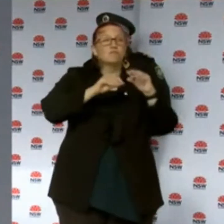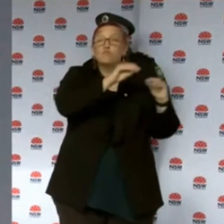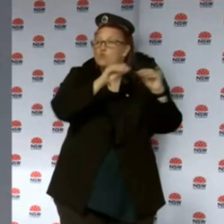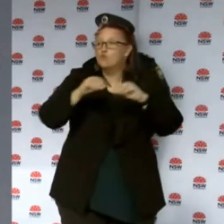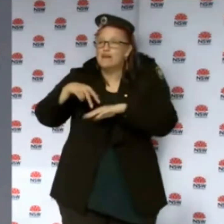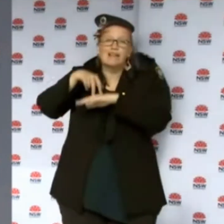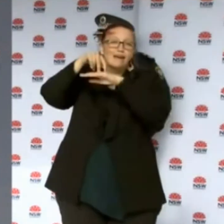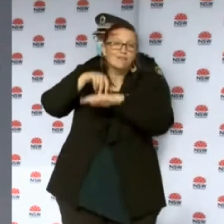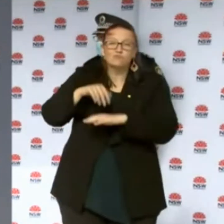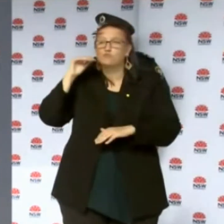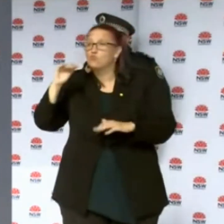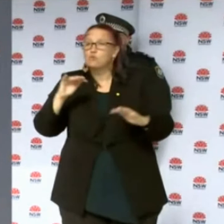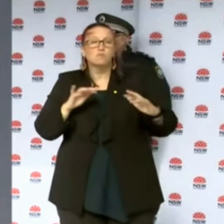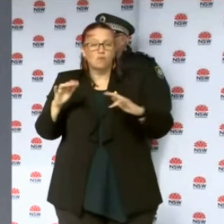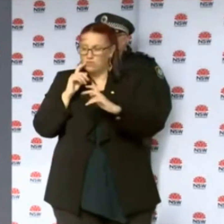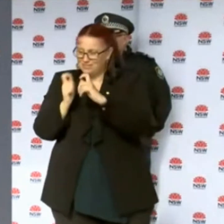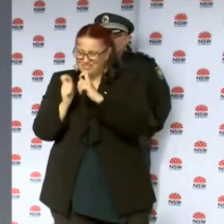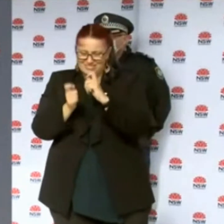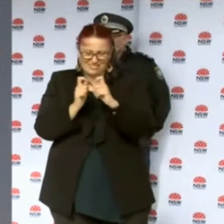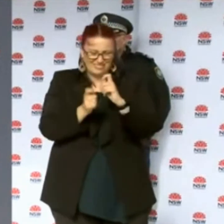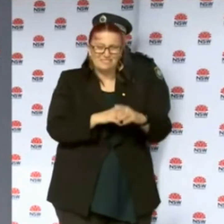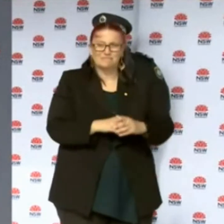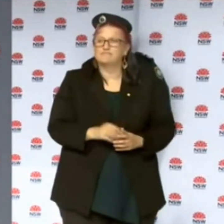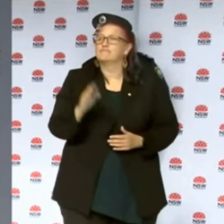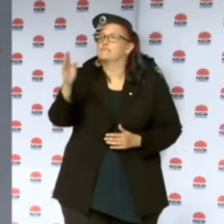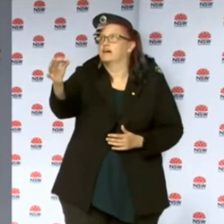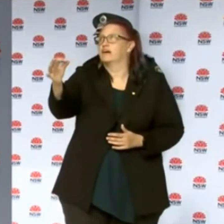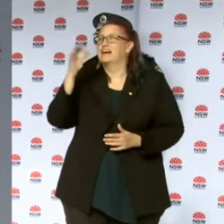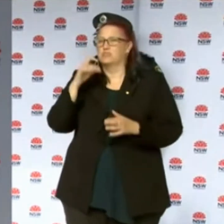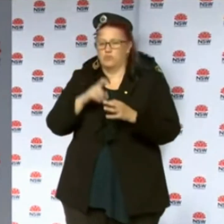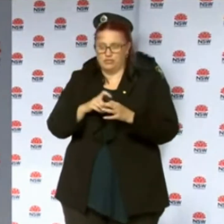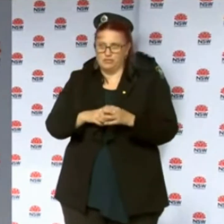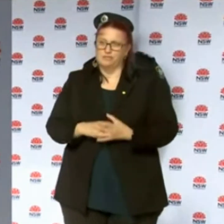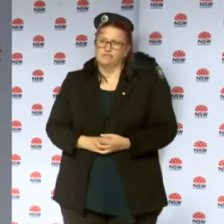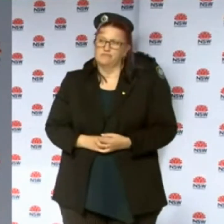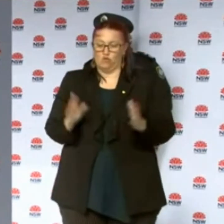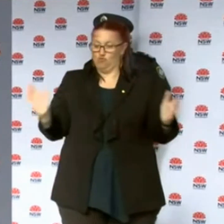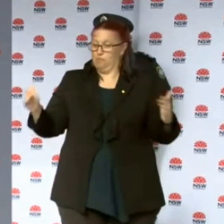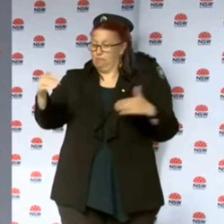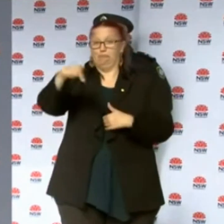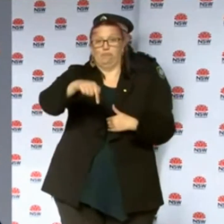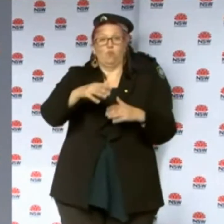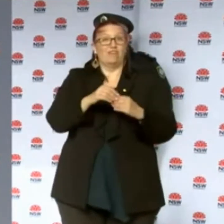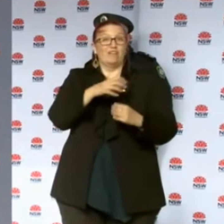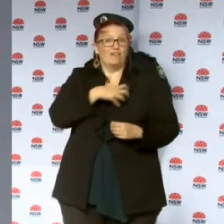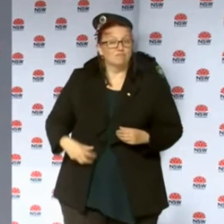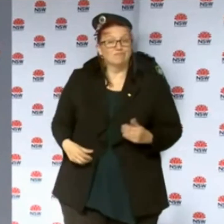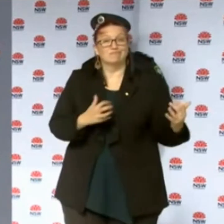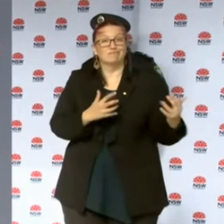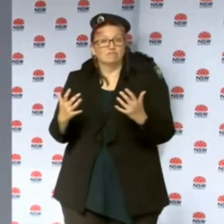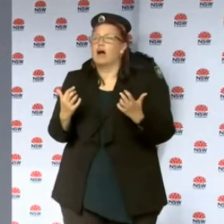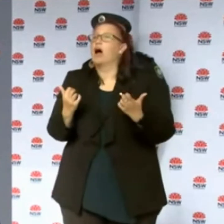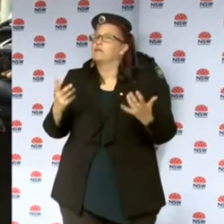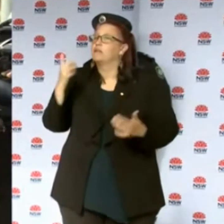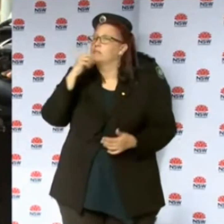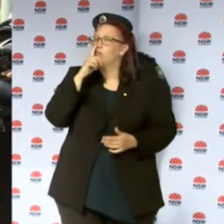interviews now, and there's been extensive testing undertaken. Can you show us, in that room, how many people were there? How many have been